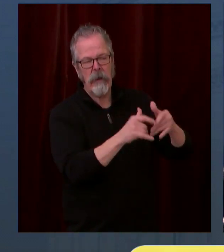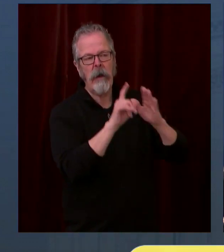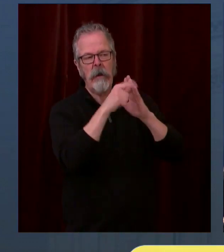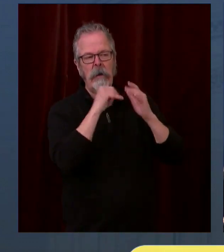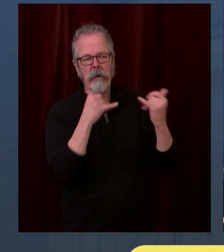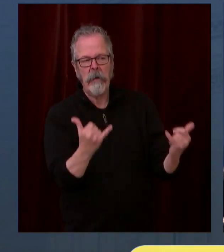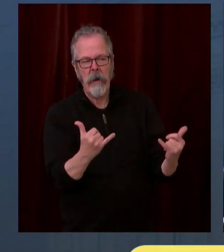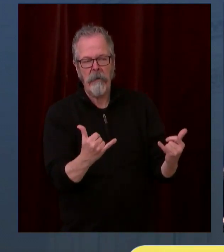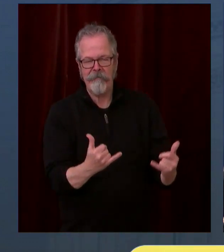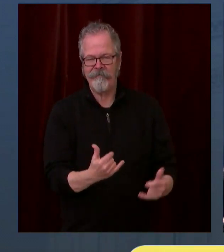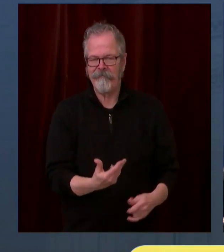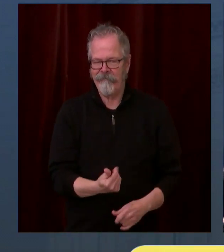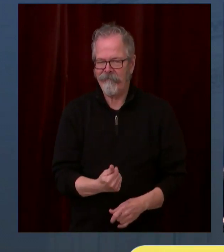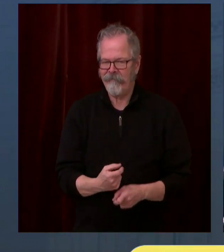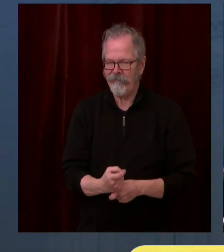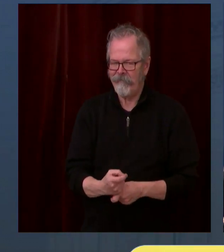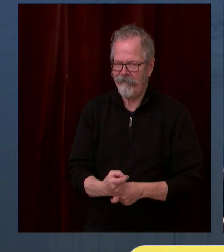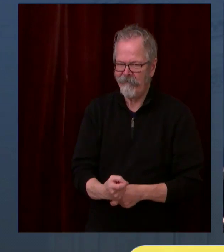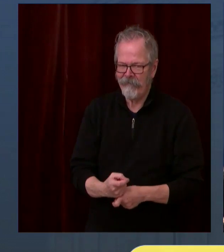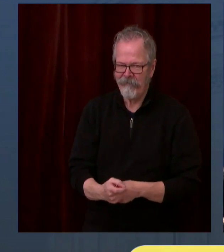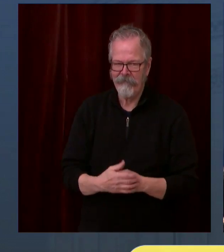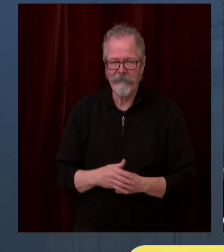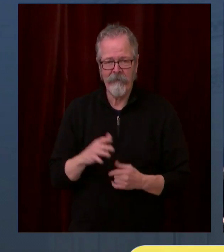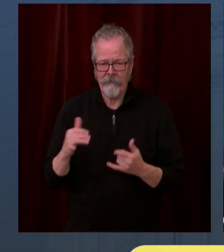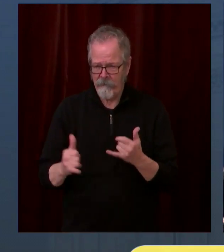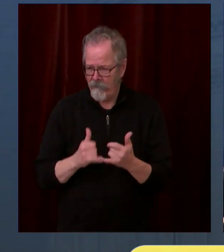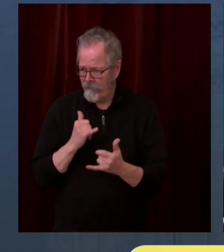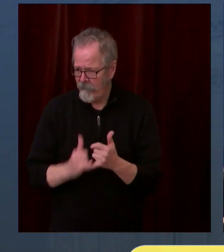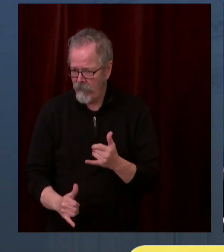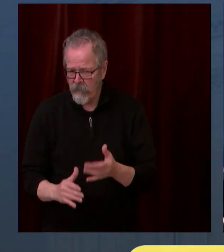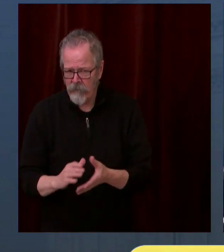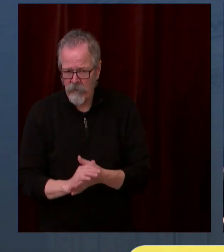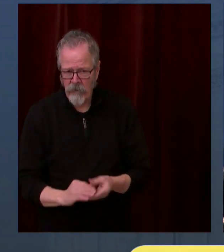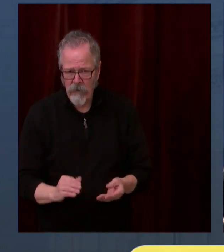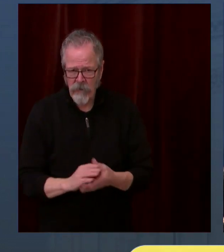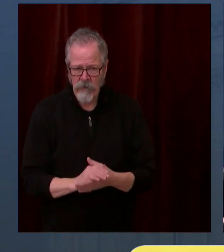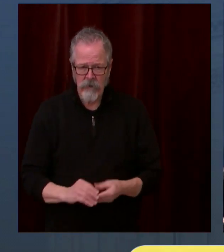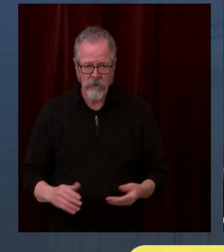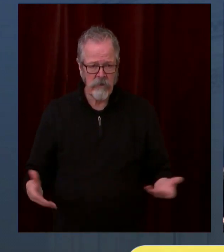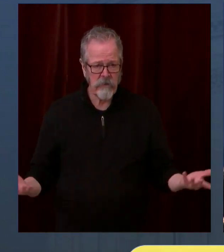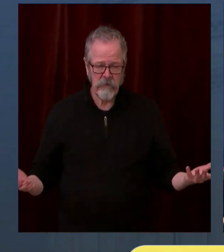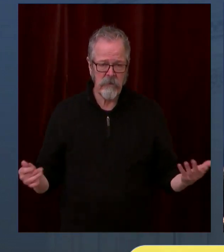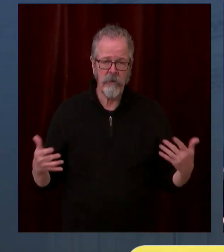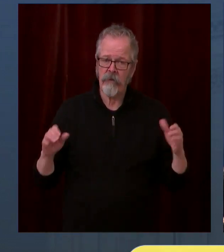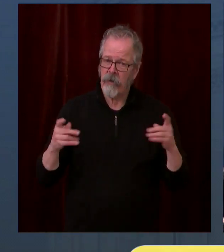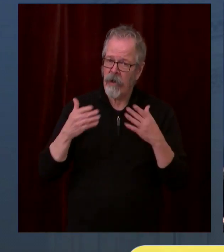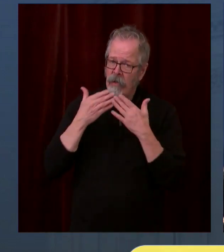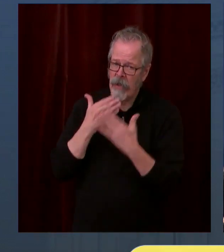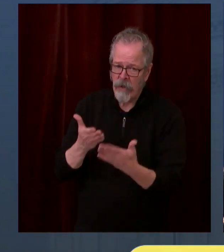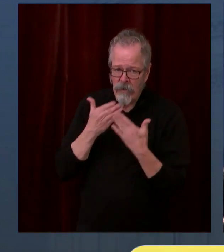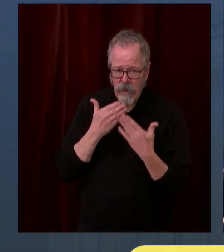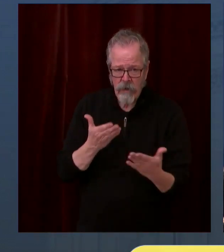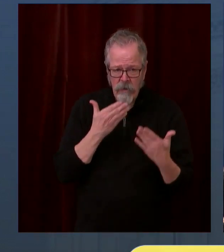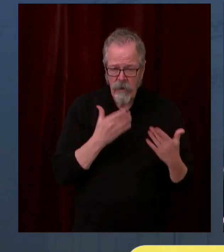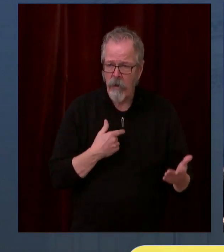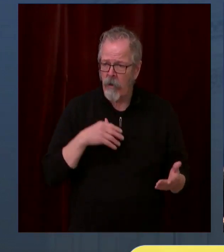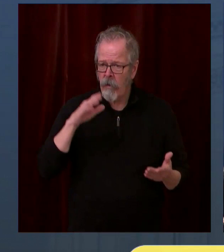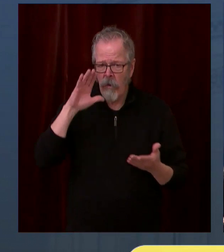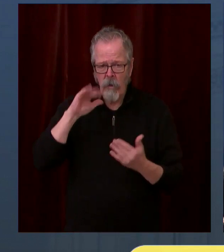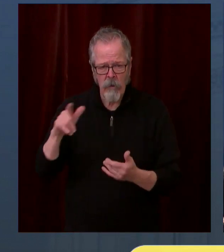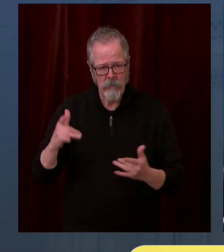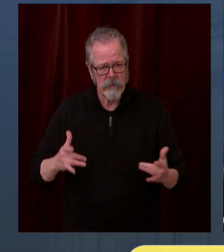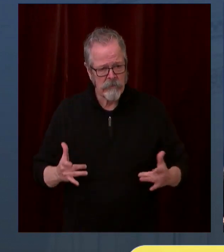No, I want to thank everybody. I hope they share the excitement of moving forward. And also that that sense of steely